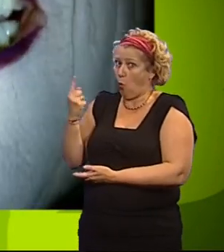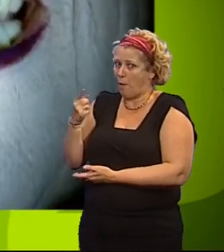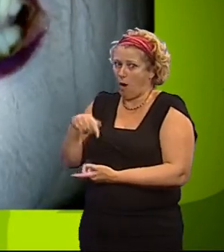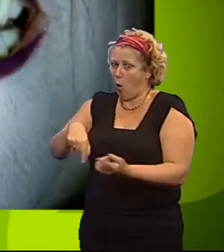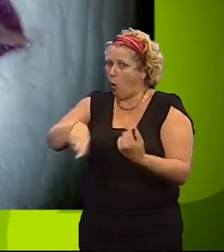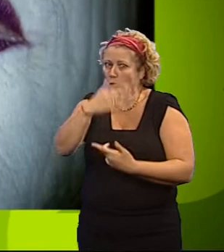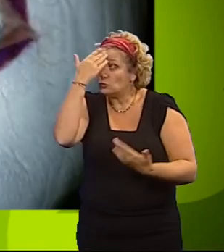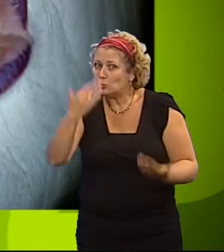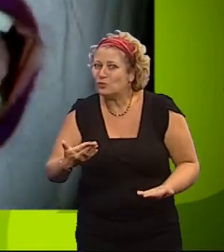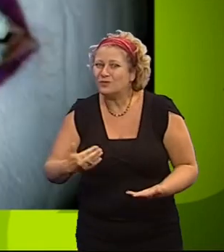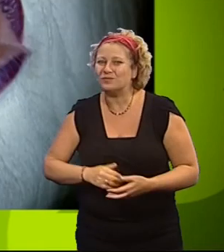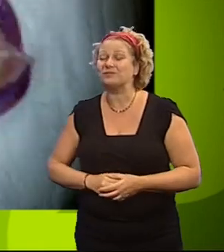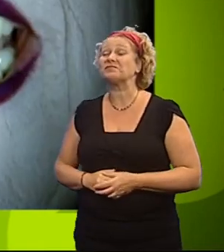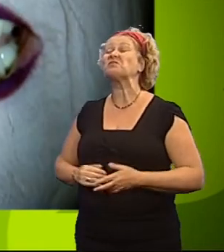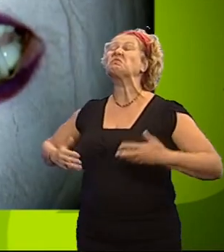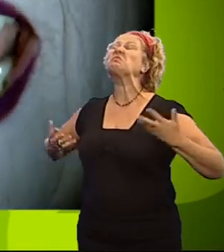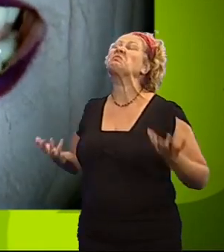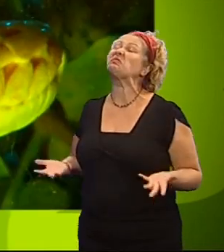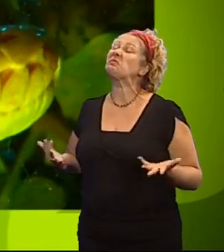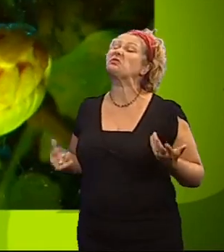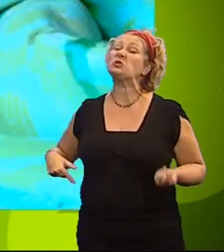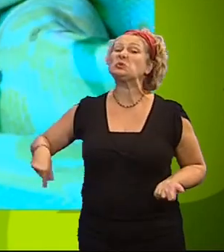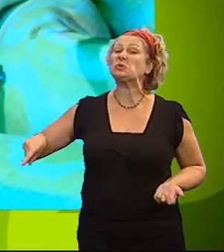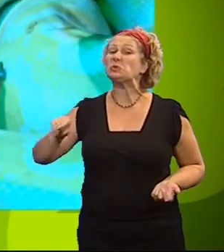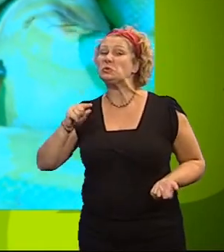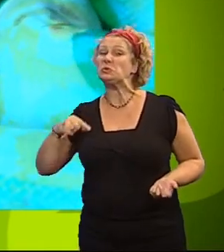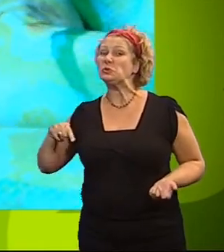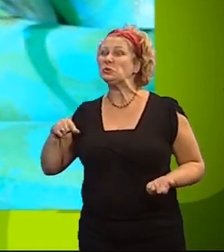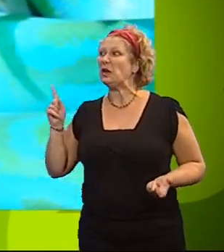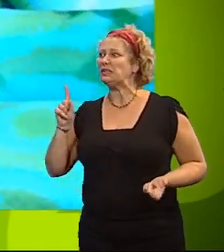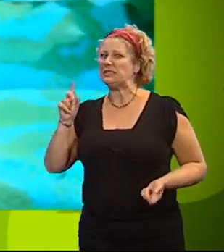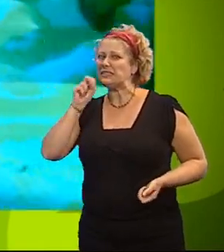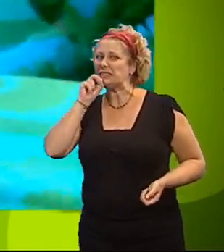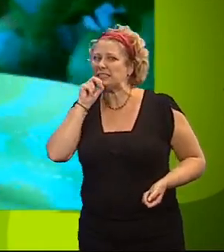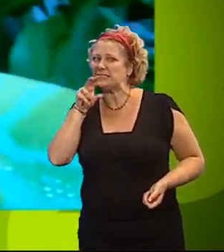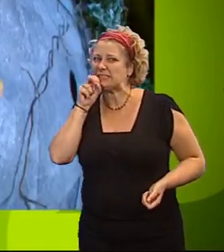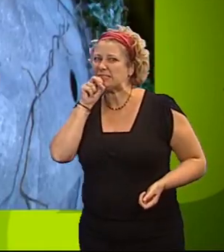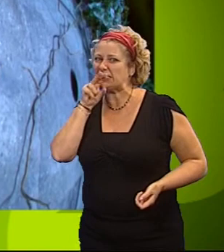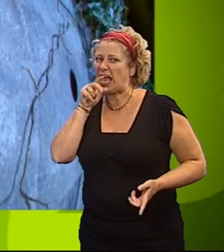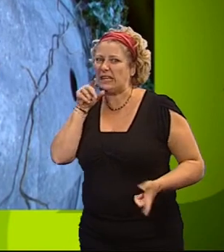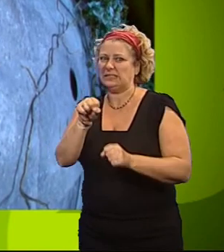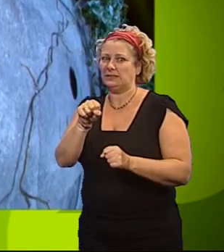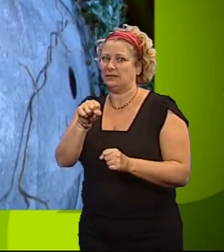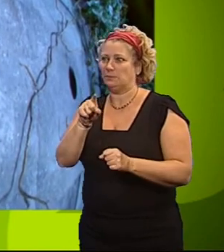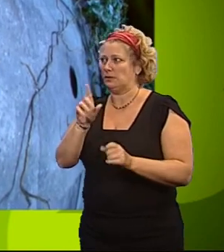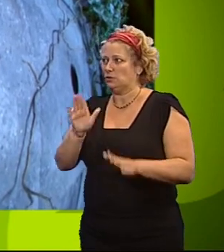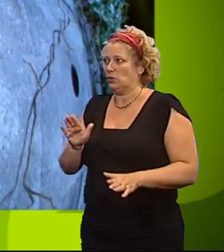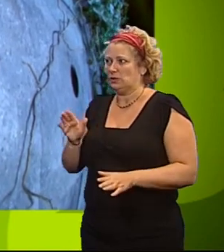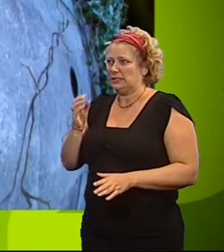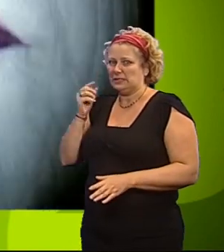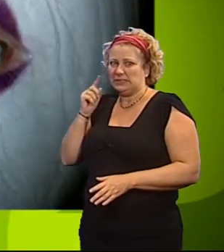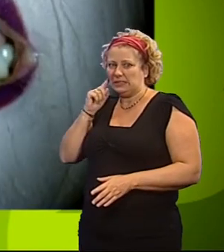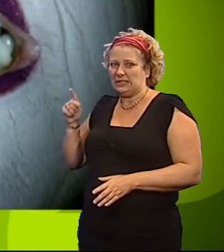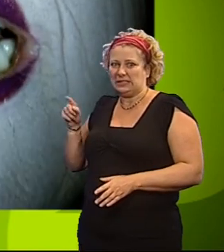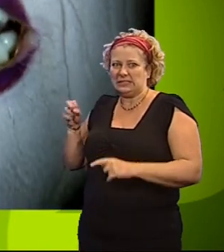Unfortunate. This challenge is snake attack. You must avoid the child-eating python. Let the